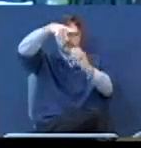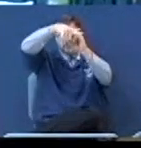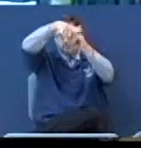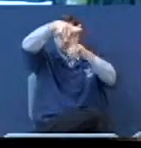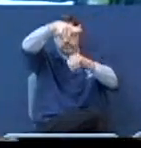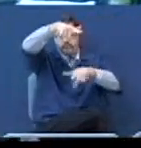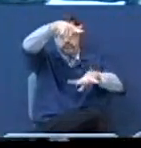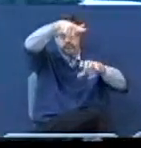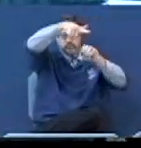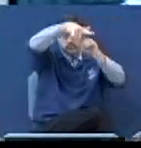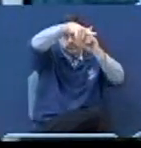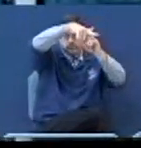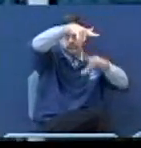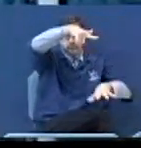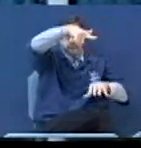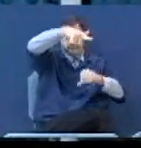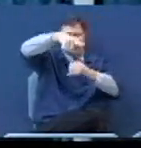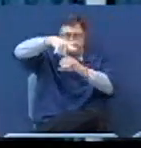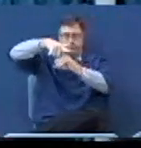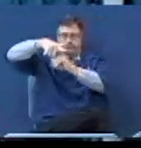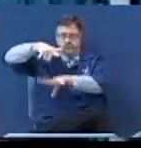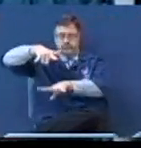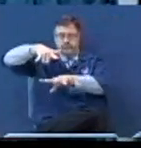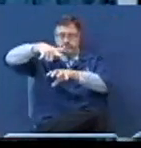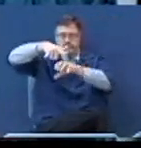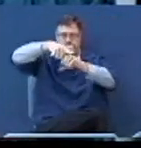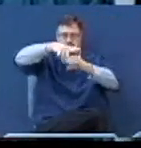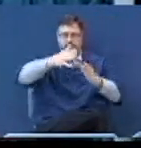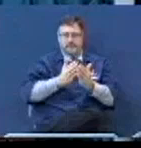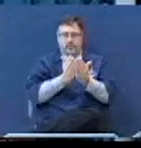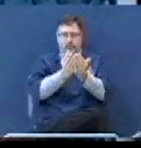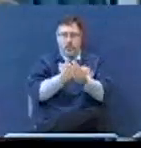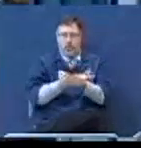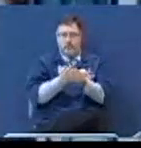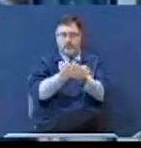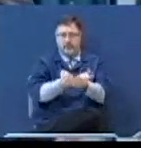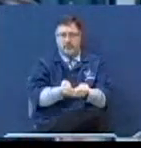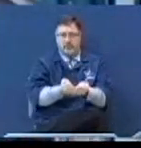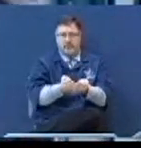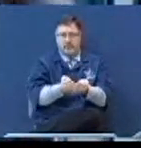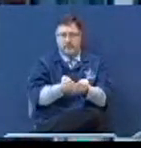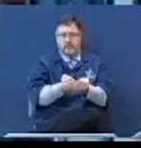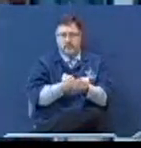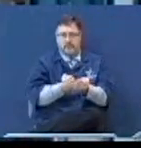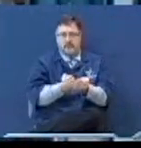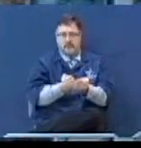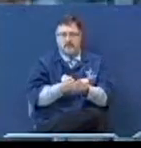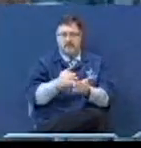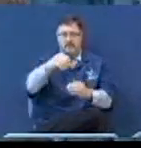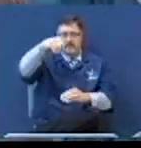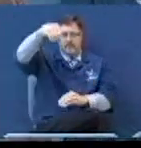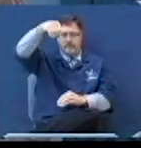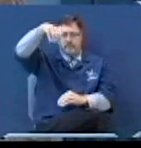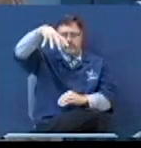when that bomb hit her, it raised her out